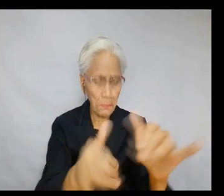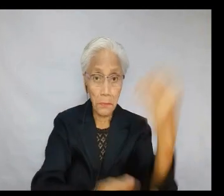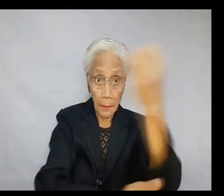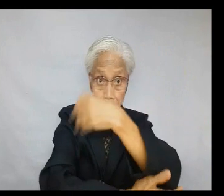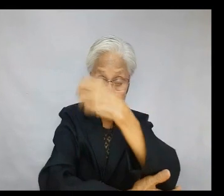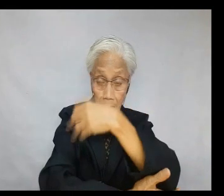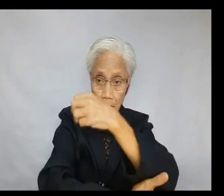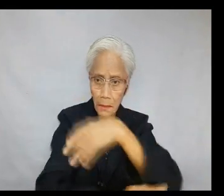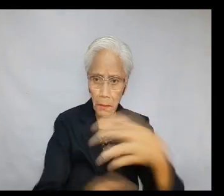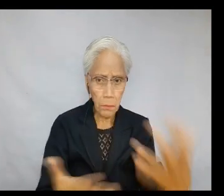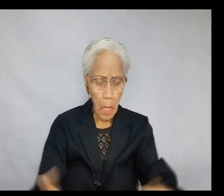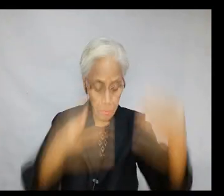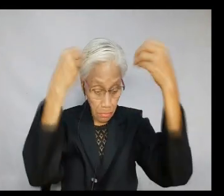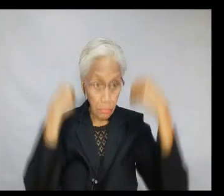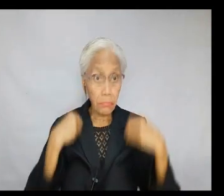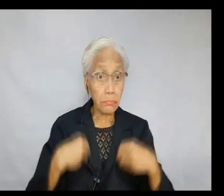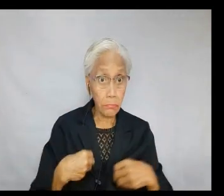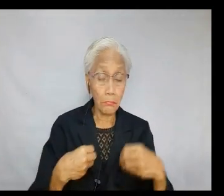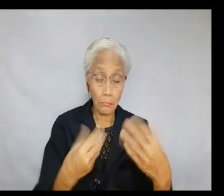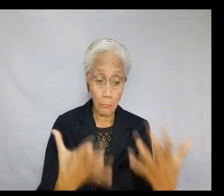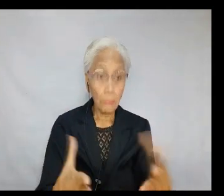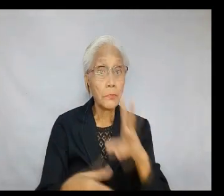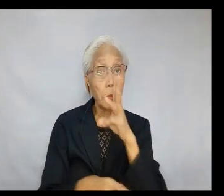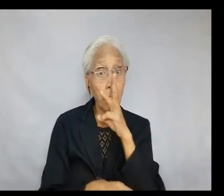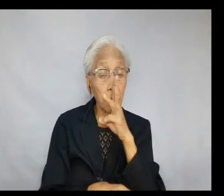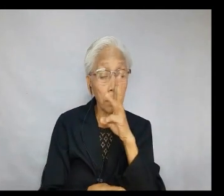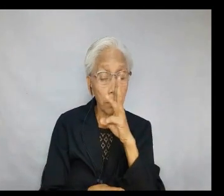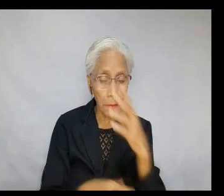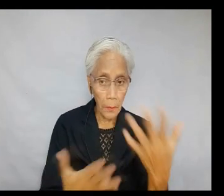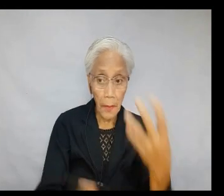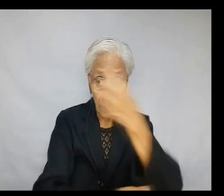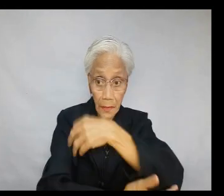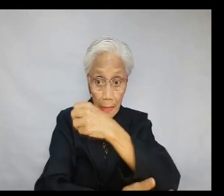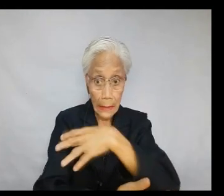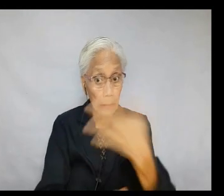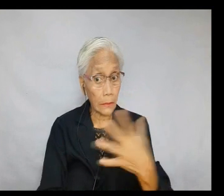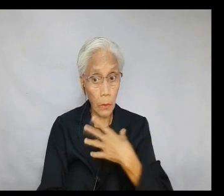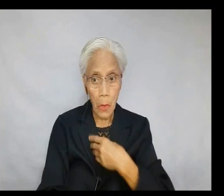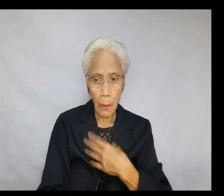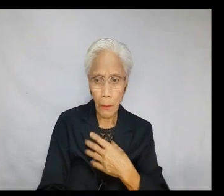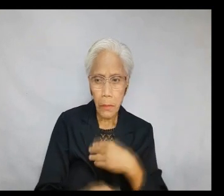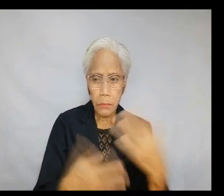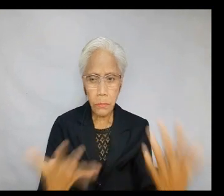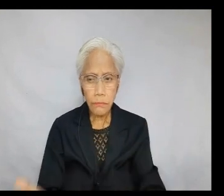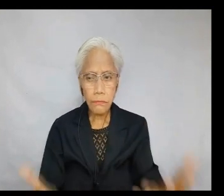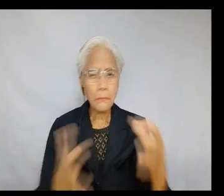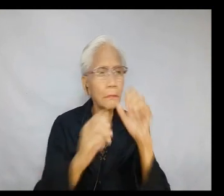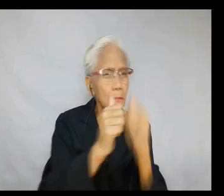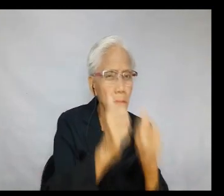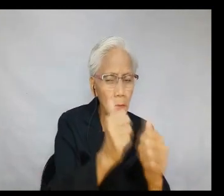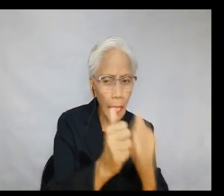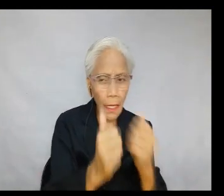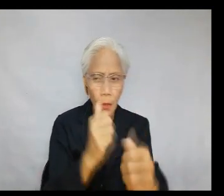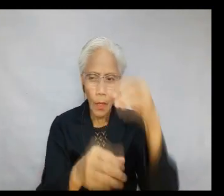parallel was baptism. The early church placed robes on those coming out of the waters of baptism. The white robes were an outward